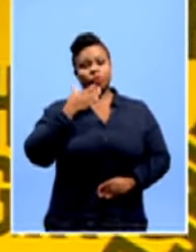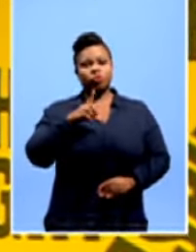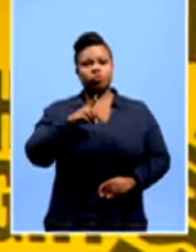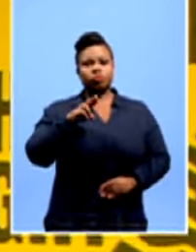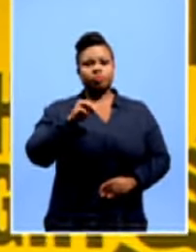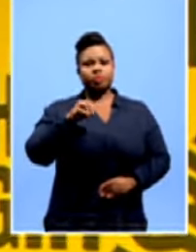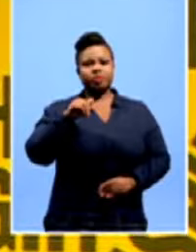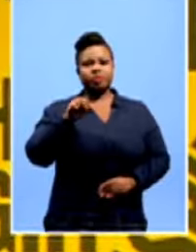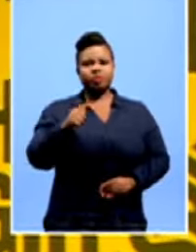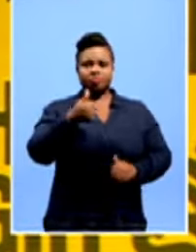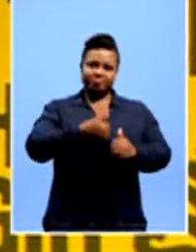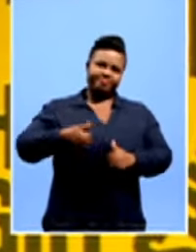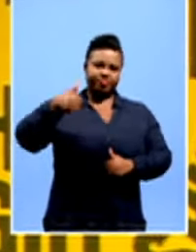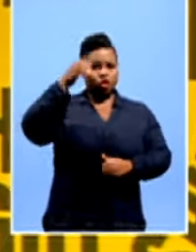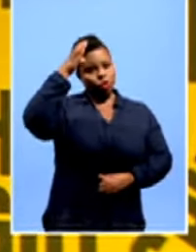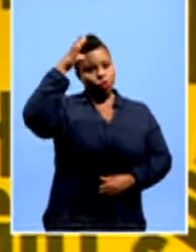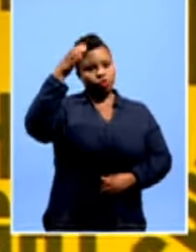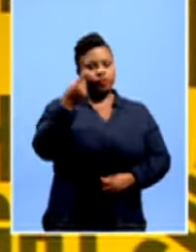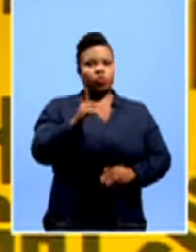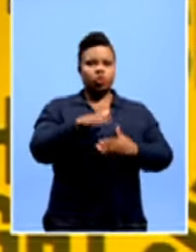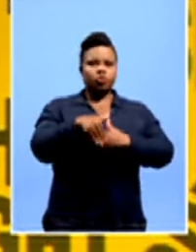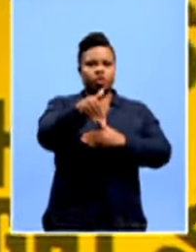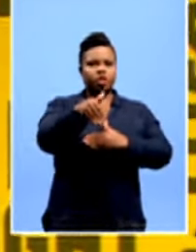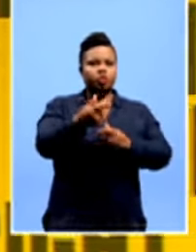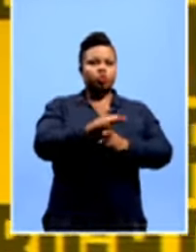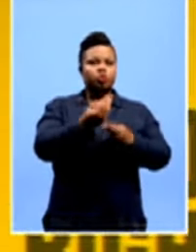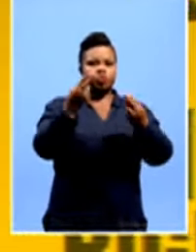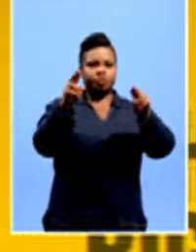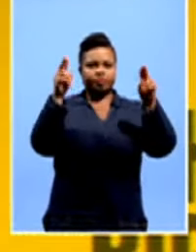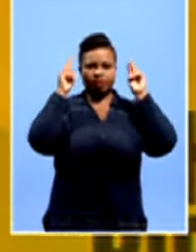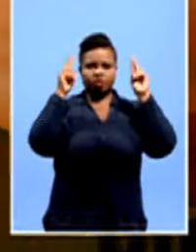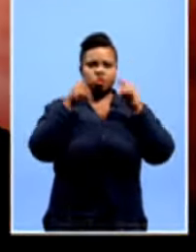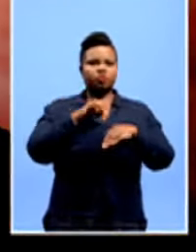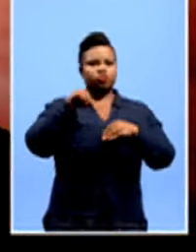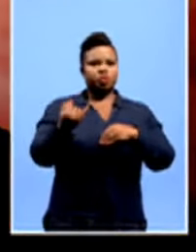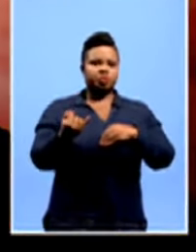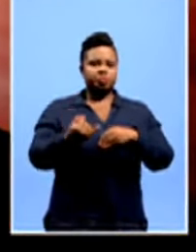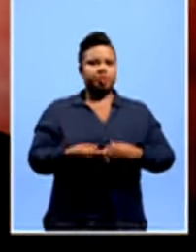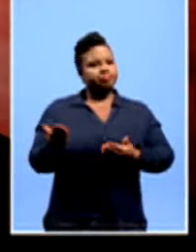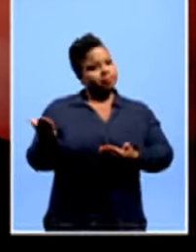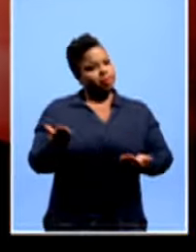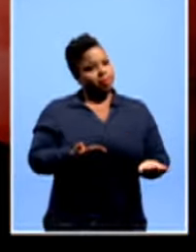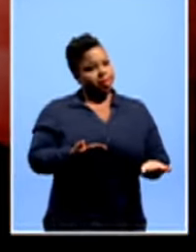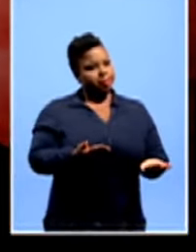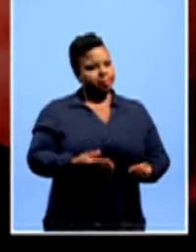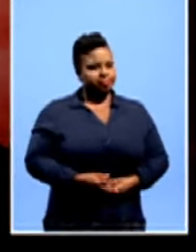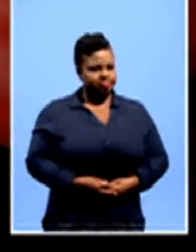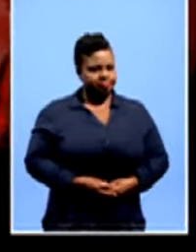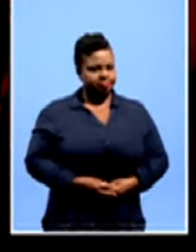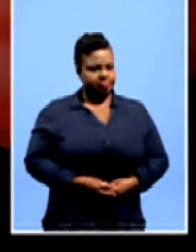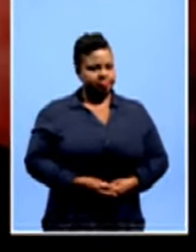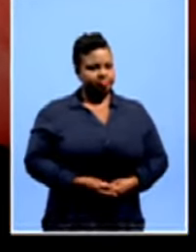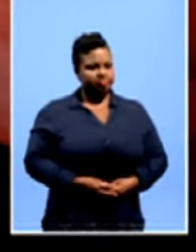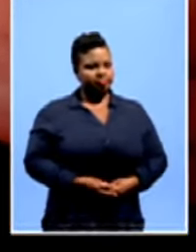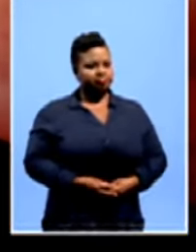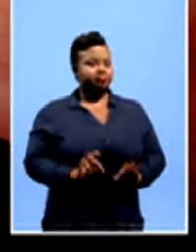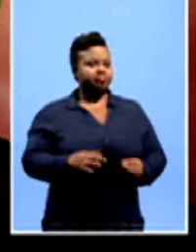Dumisa Makalima, who is the head coach for cricket at the University of Johannesburg. Dumisa, welcome to the Democracy Gauge.